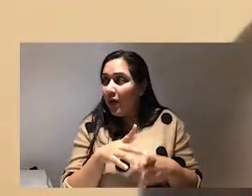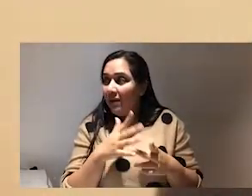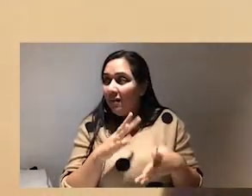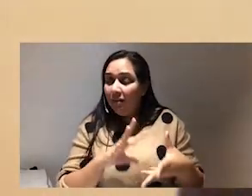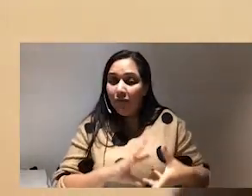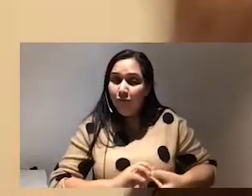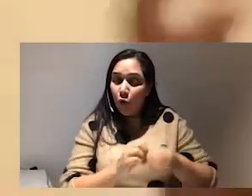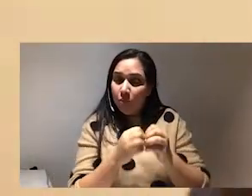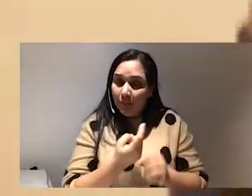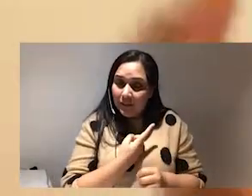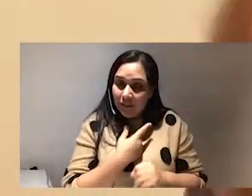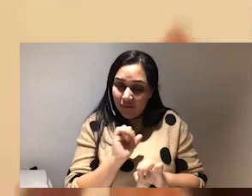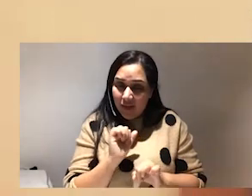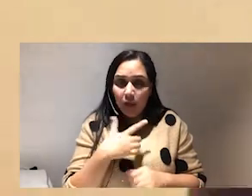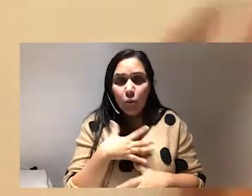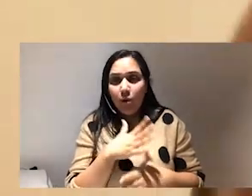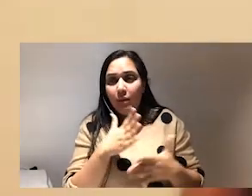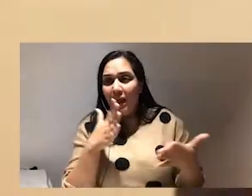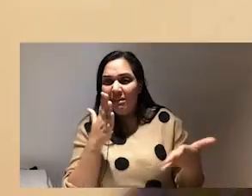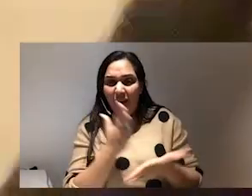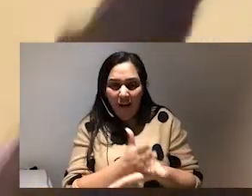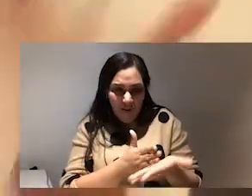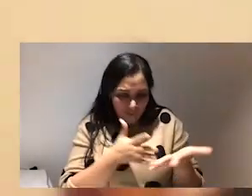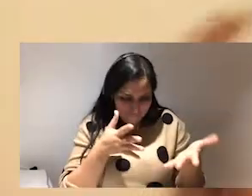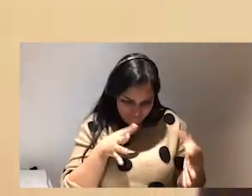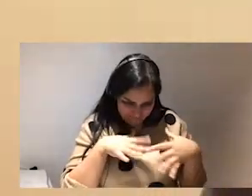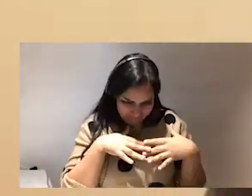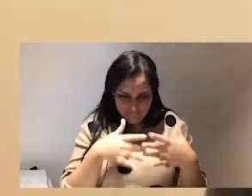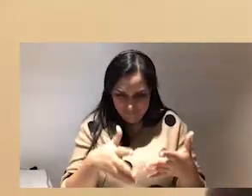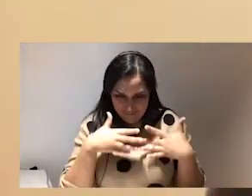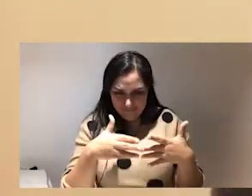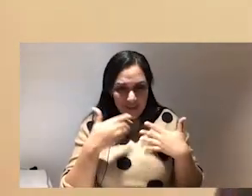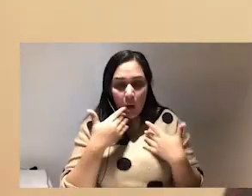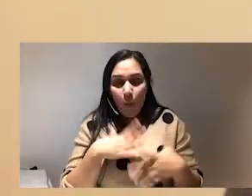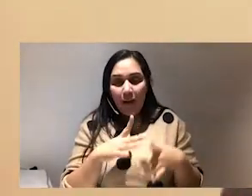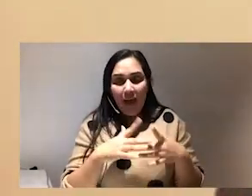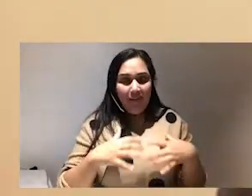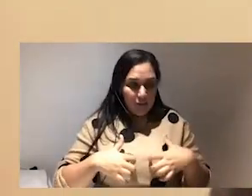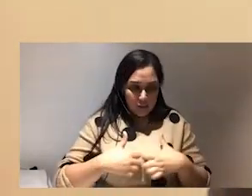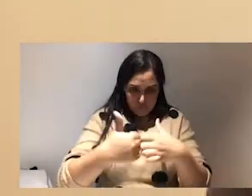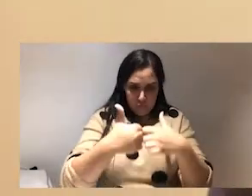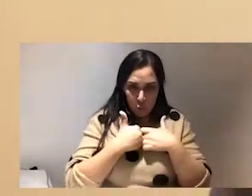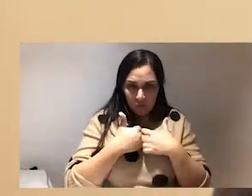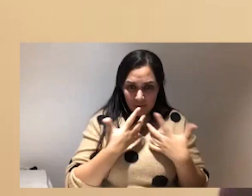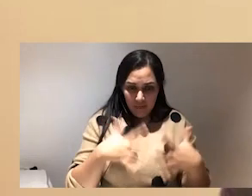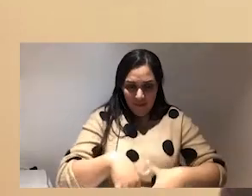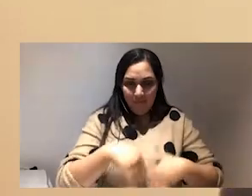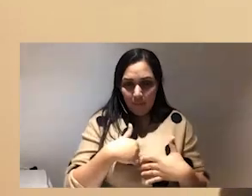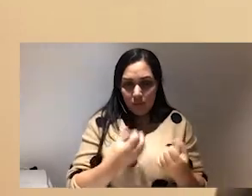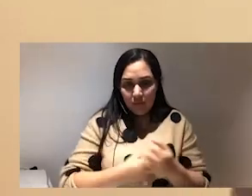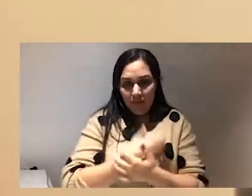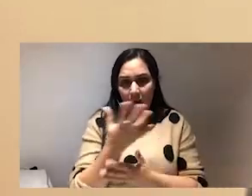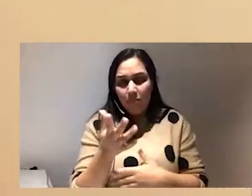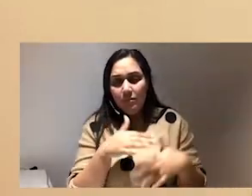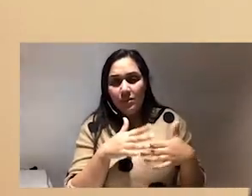formed myself yet and i don't want to be this half-baked thing anymore i want to have the scaffolding to support me and it is it this is the nuance